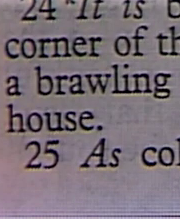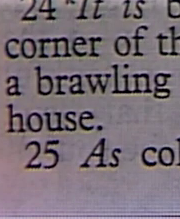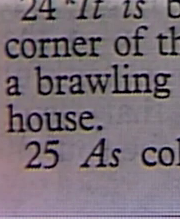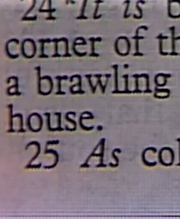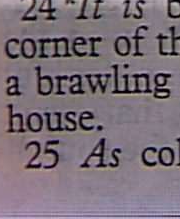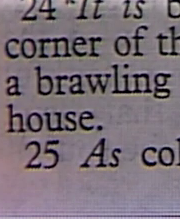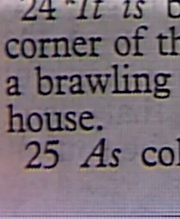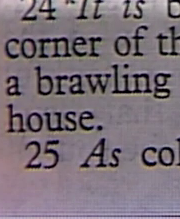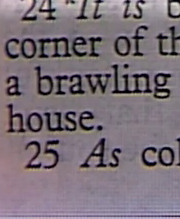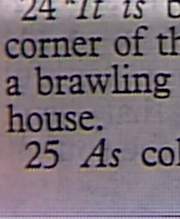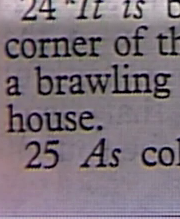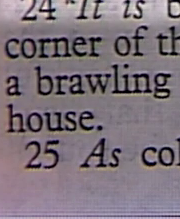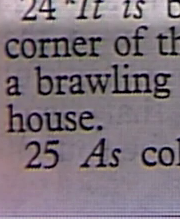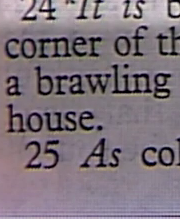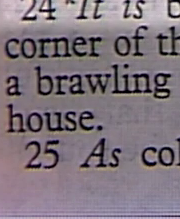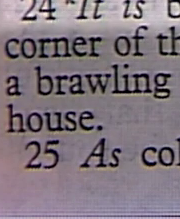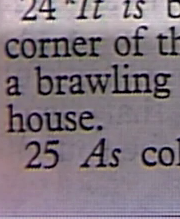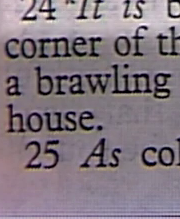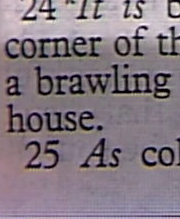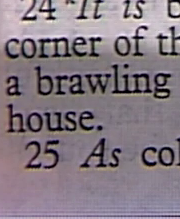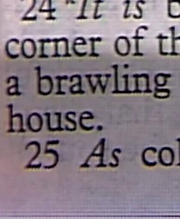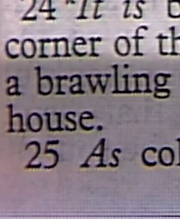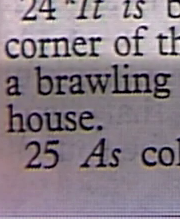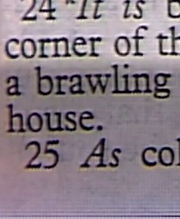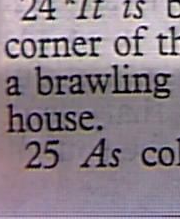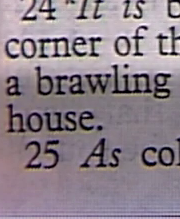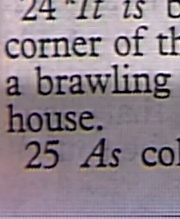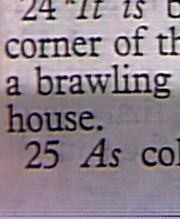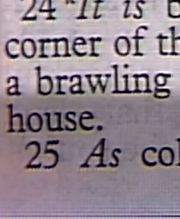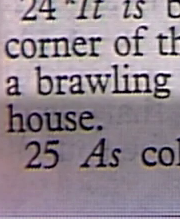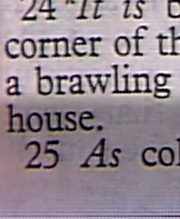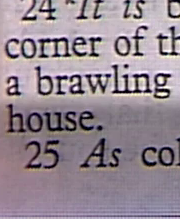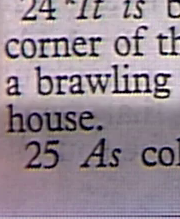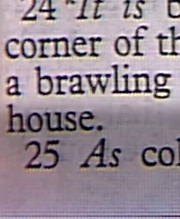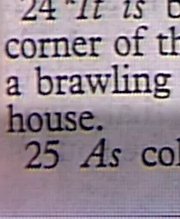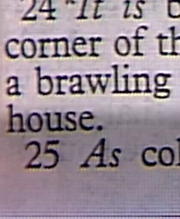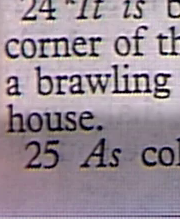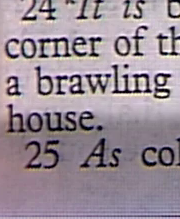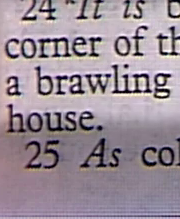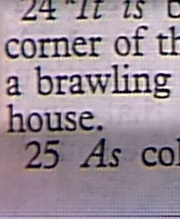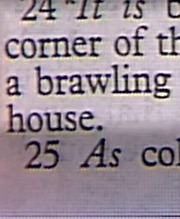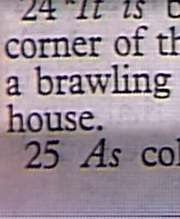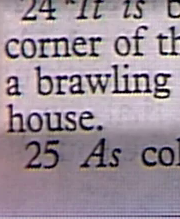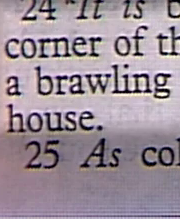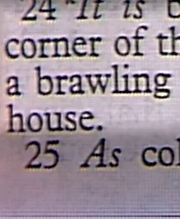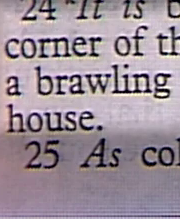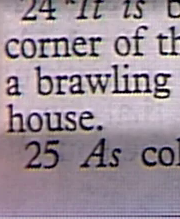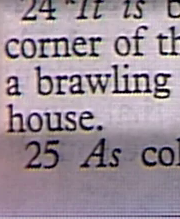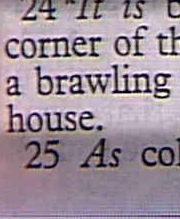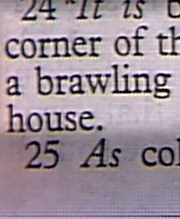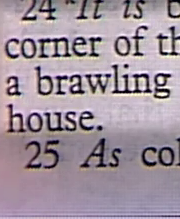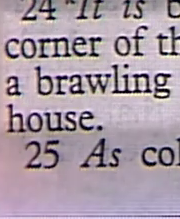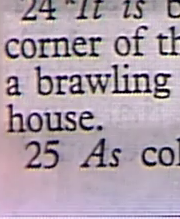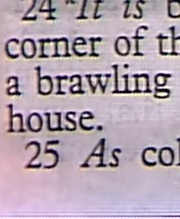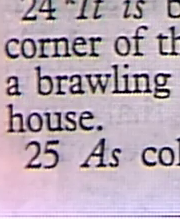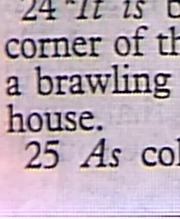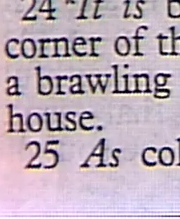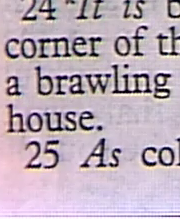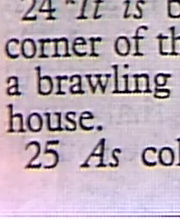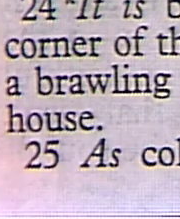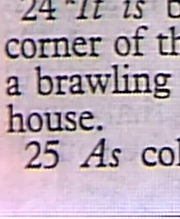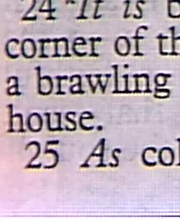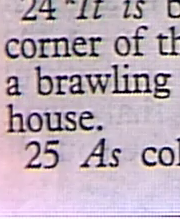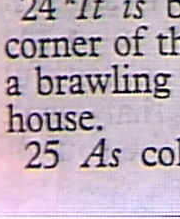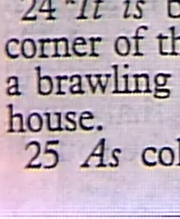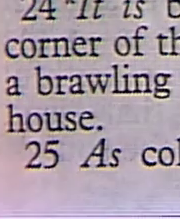backbiting tongue It is better to dwell in the corner of the housetop Than with a brawling woman and in a wide house